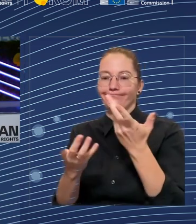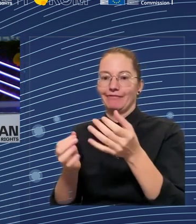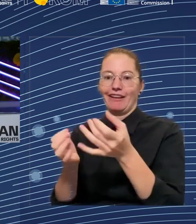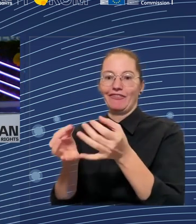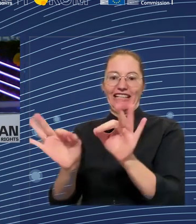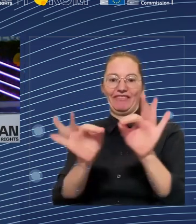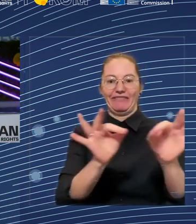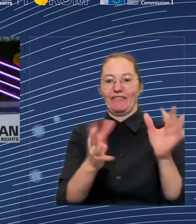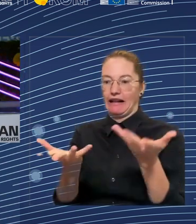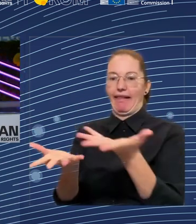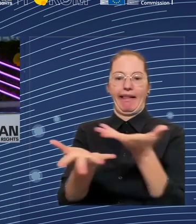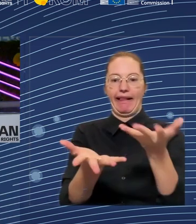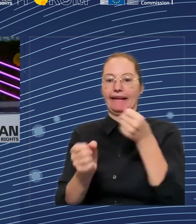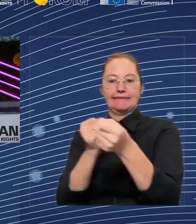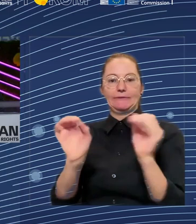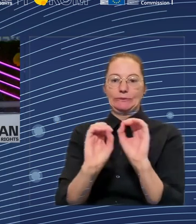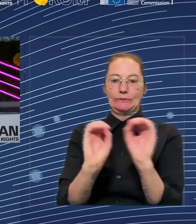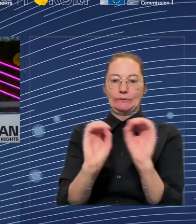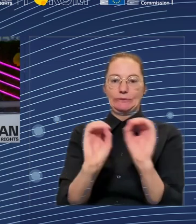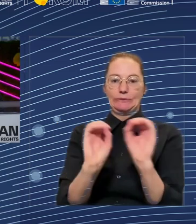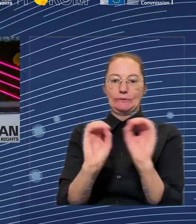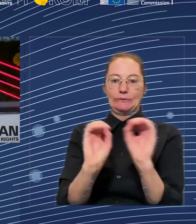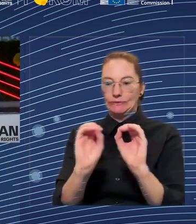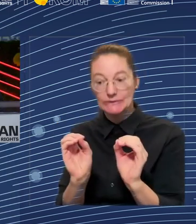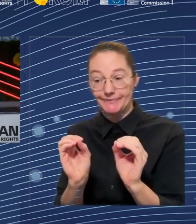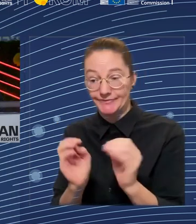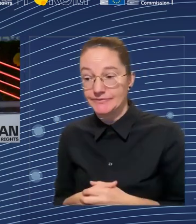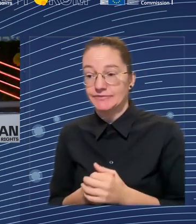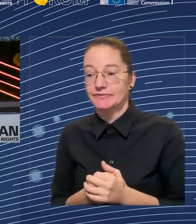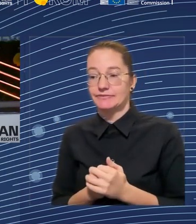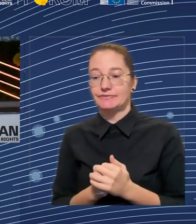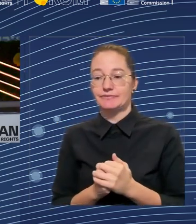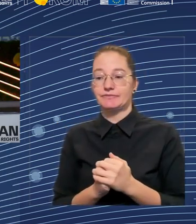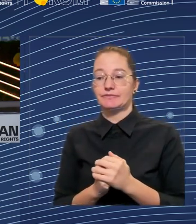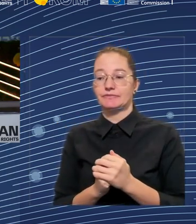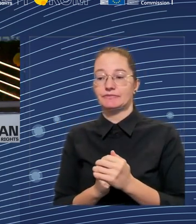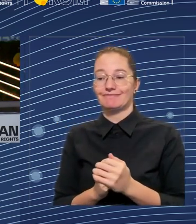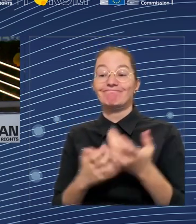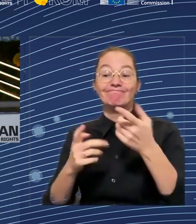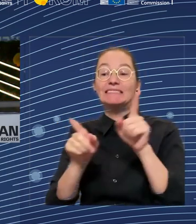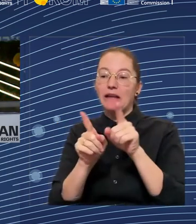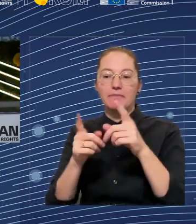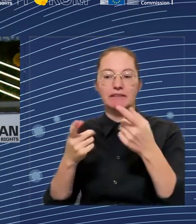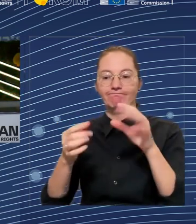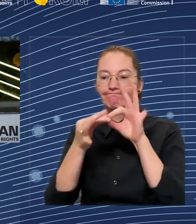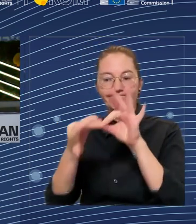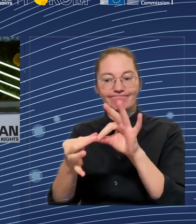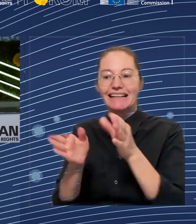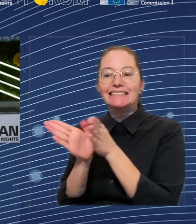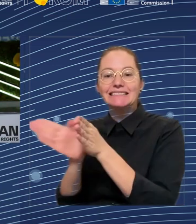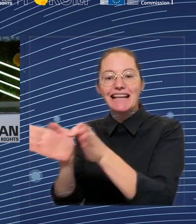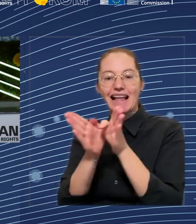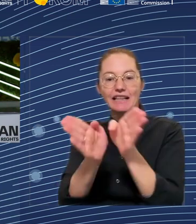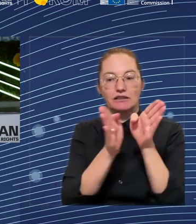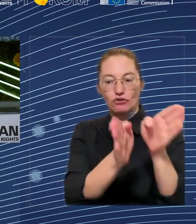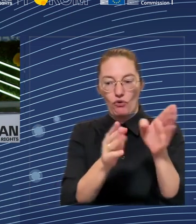quality, including work environment, organization time and job prospects, and then looking at different sectors. And here it turns out that, for instance,